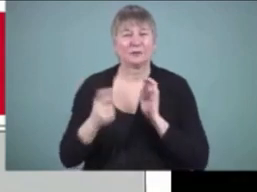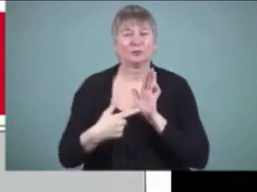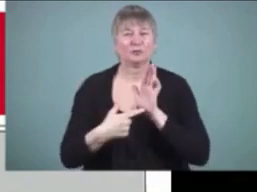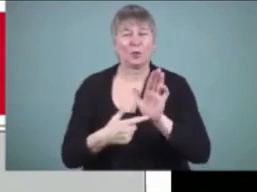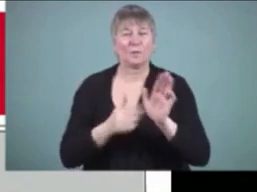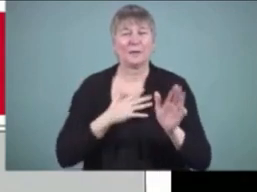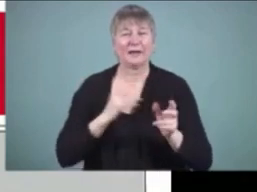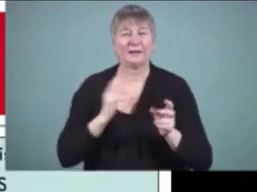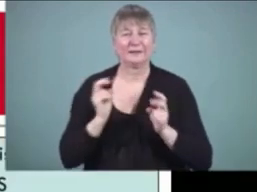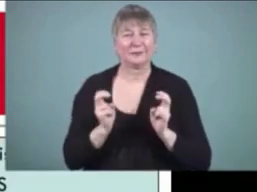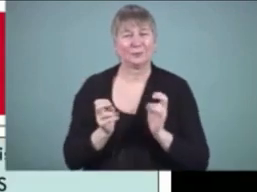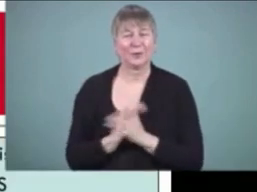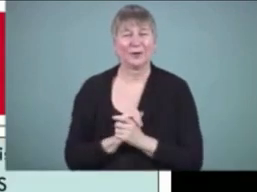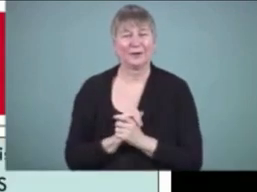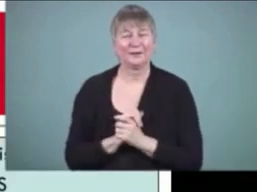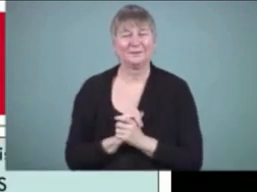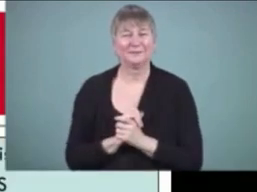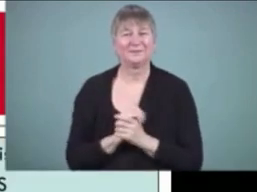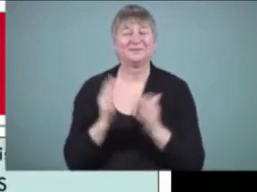Next slide.